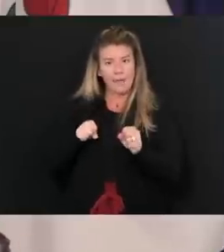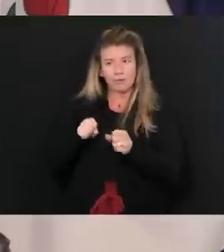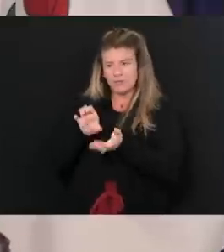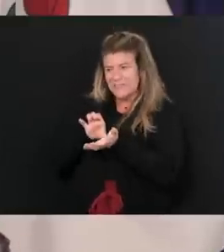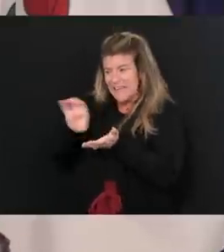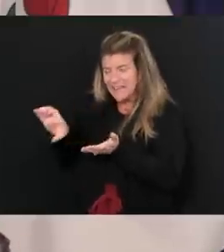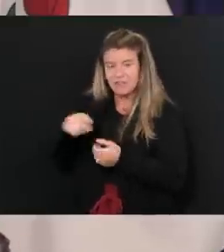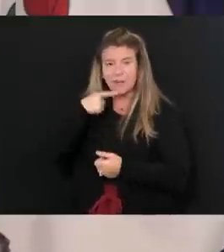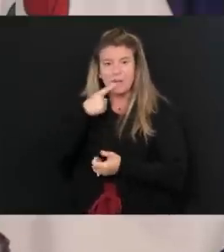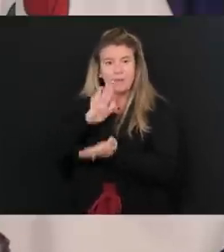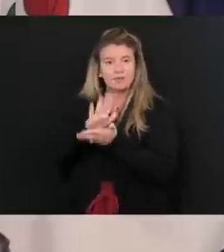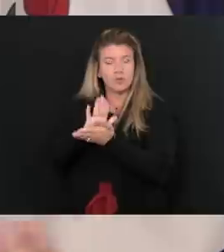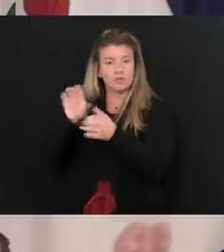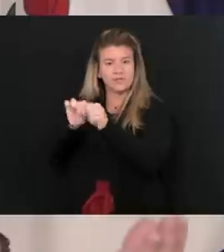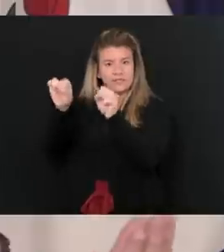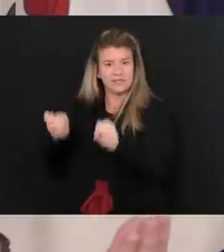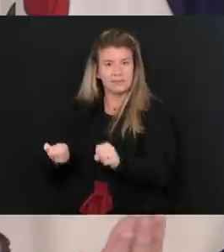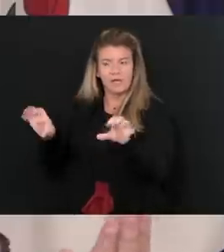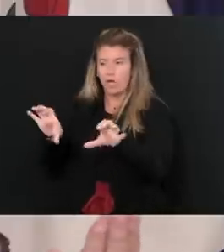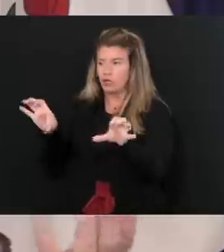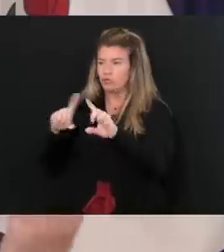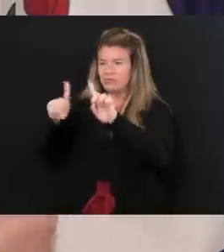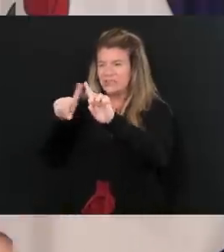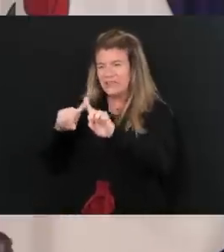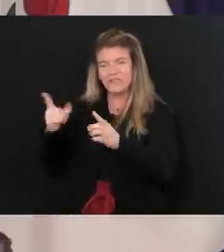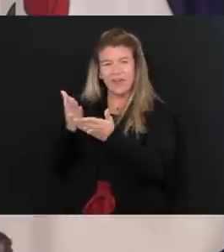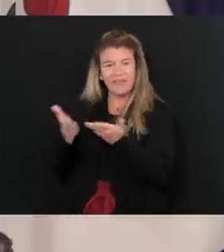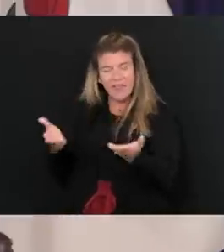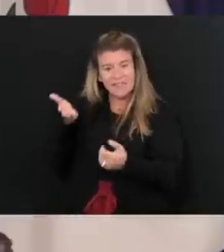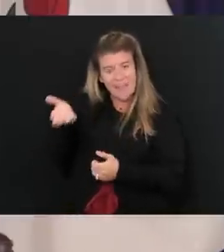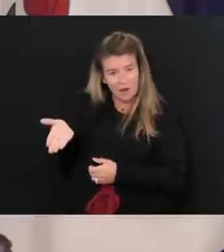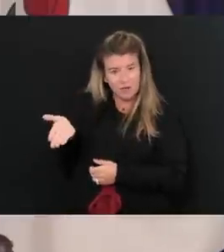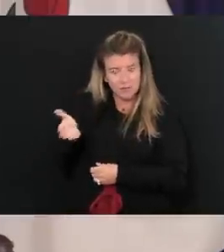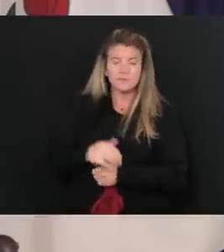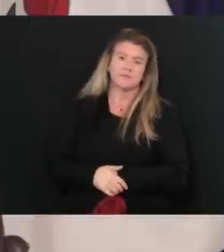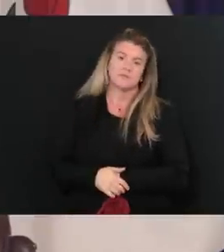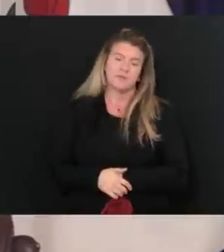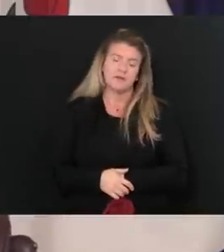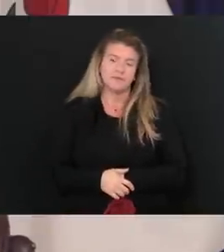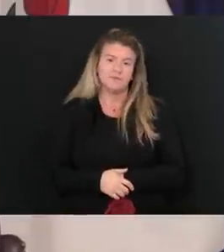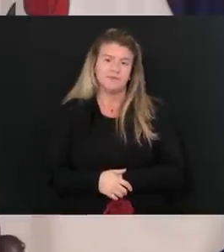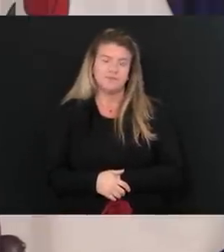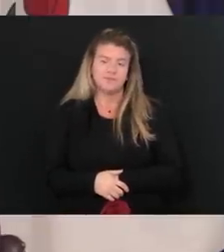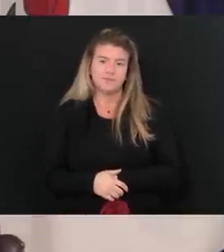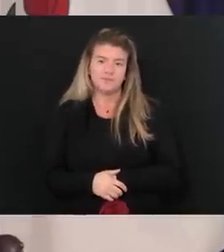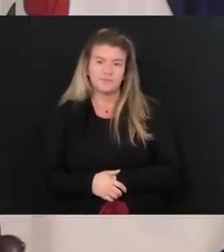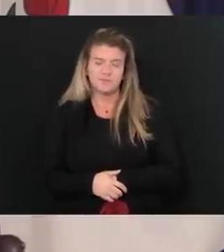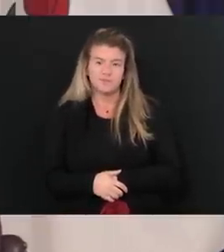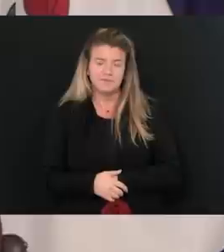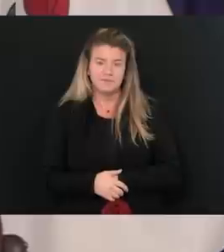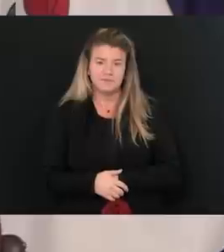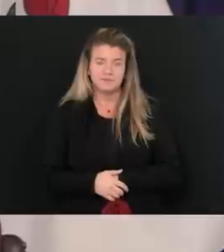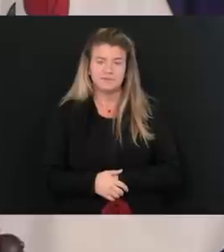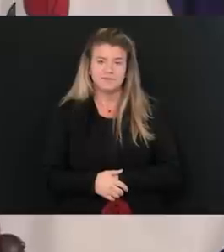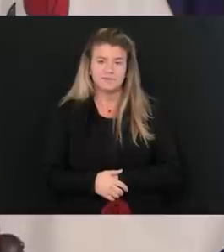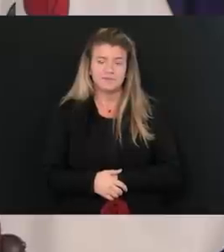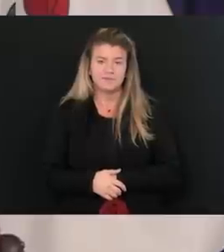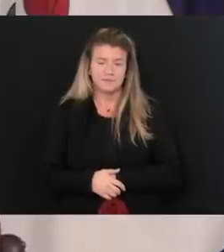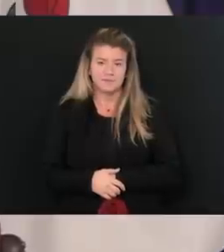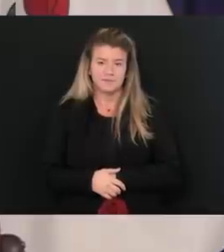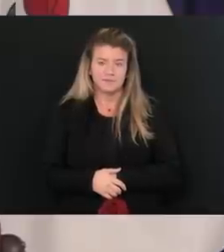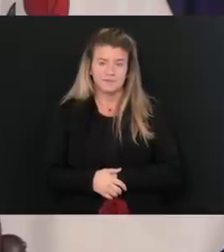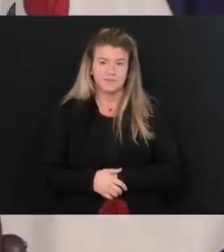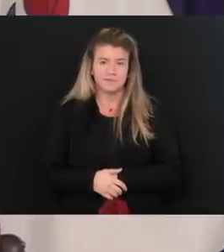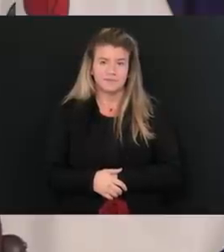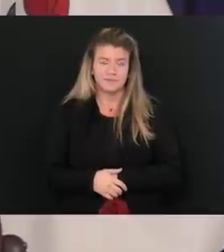systems and everything and do all kinds of different things. And, you know, so, so, so, and, and, and in addition to that,